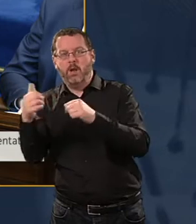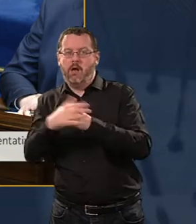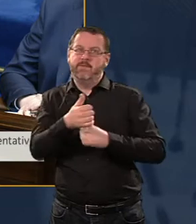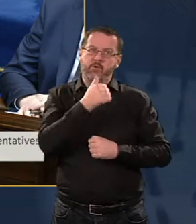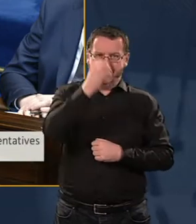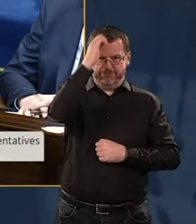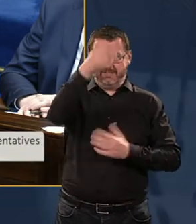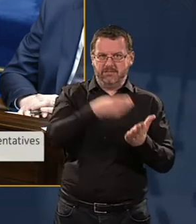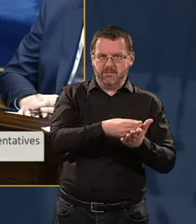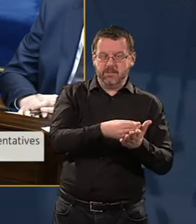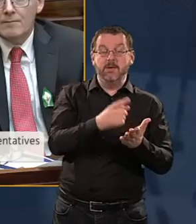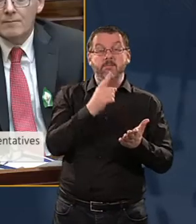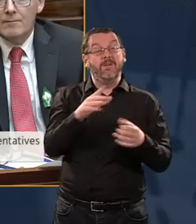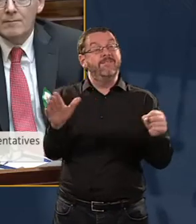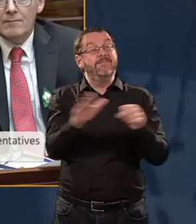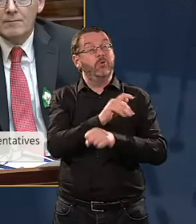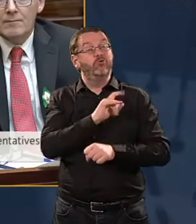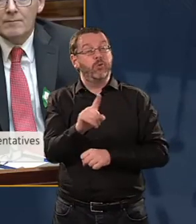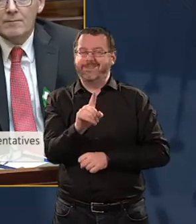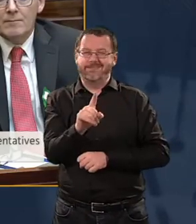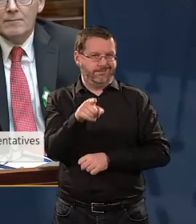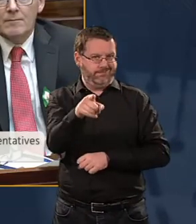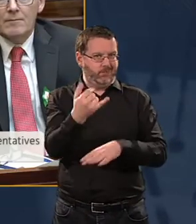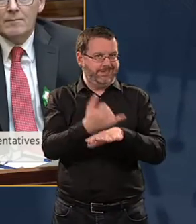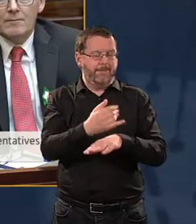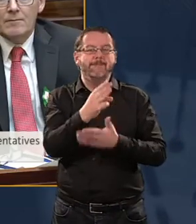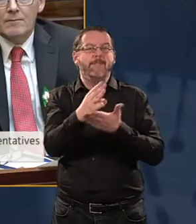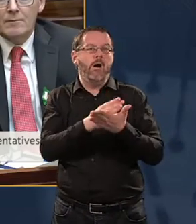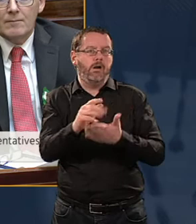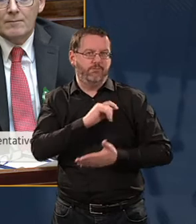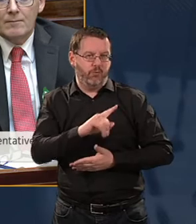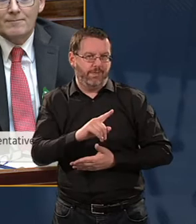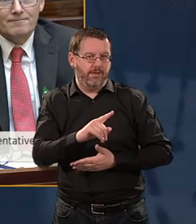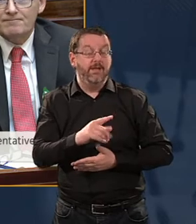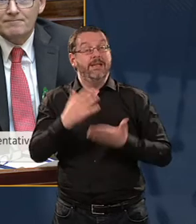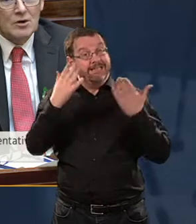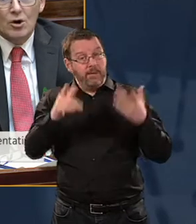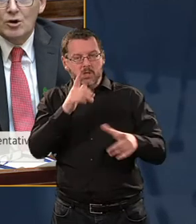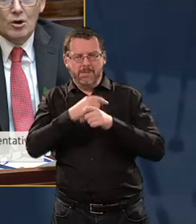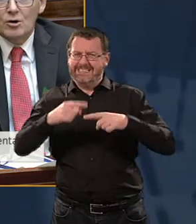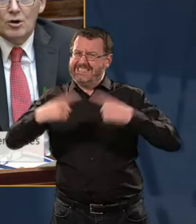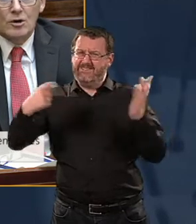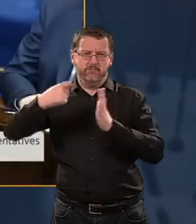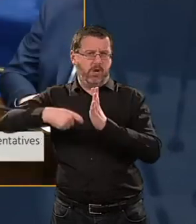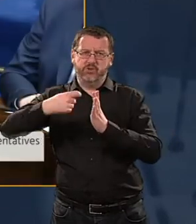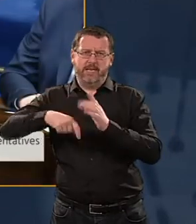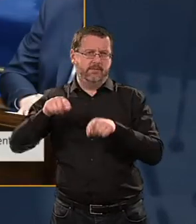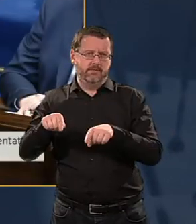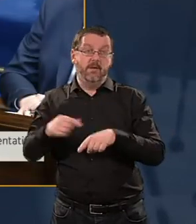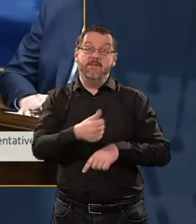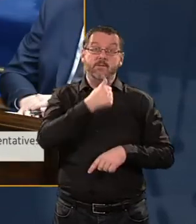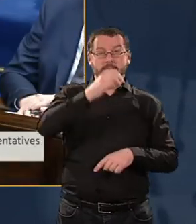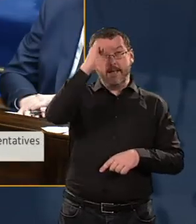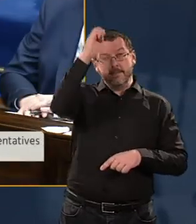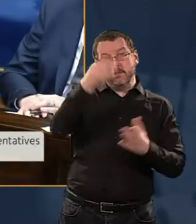never mention is the full truth. There is a difference between the truth and the whole truth. This is a different project. The original estimate